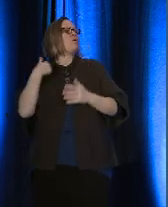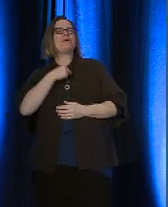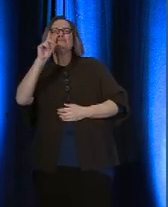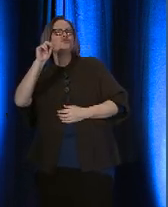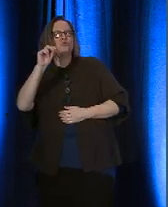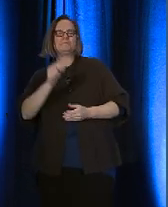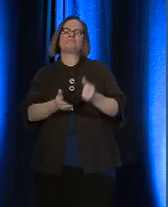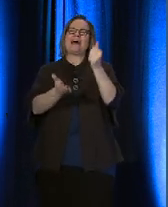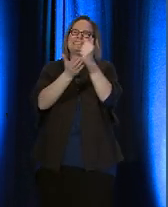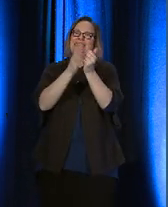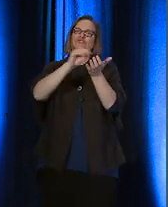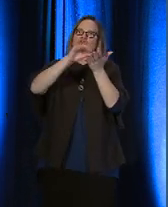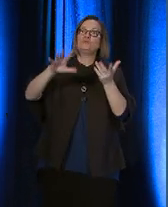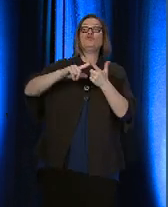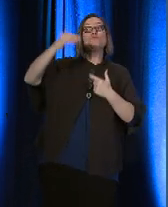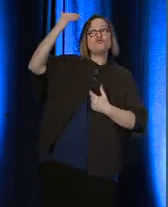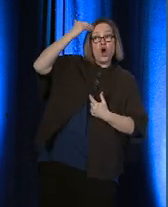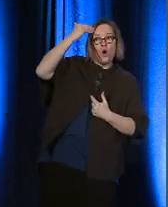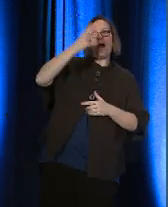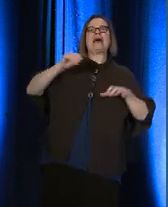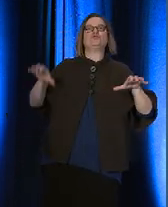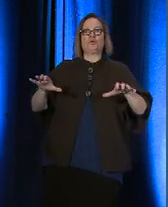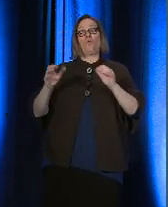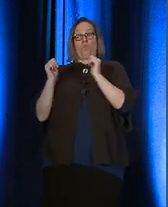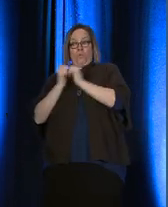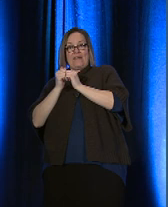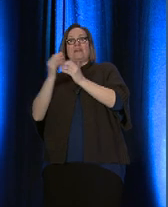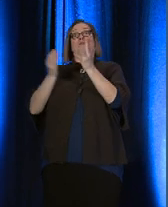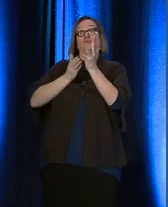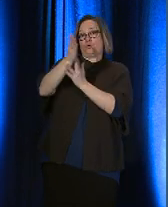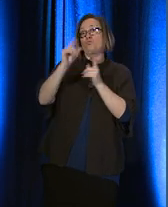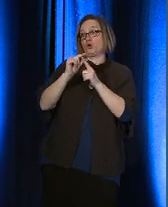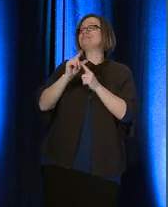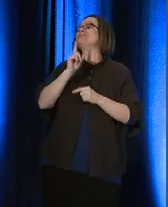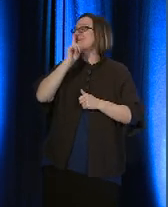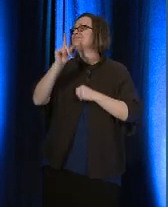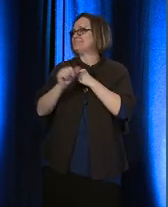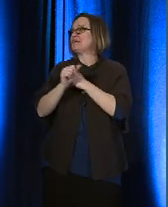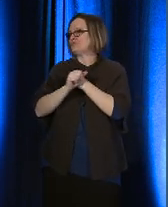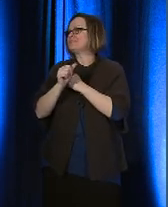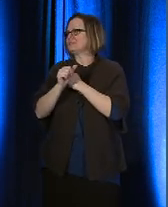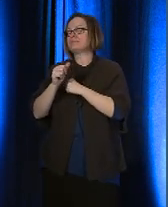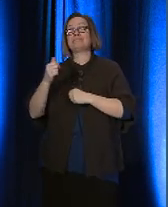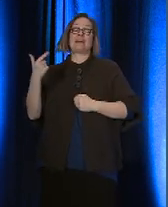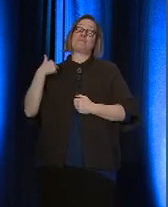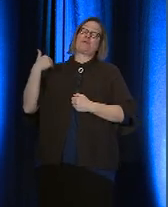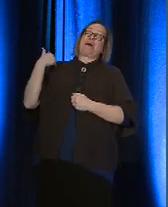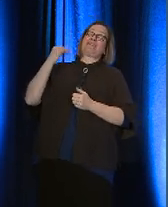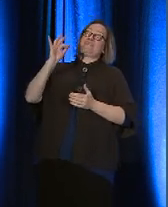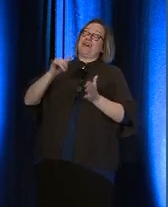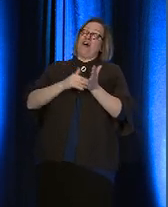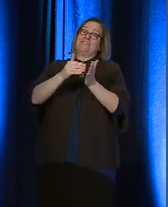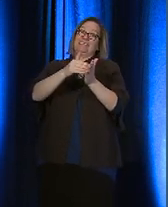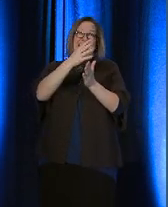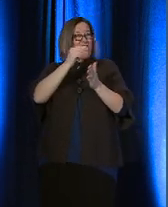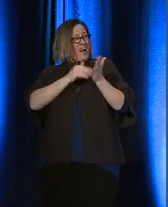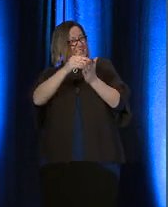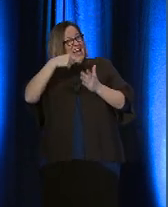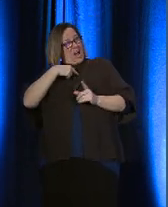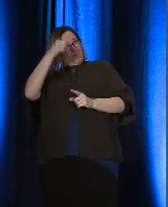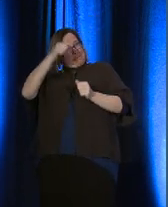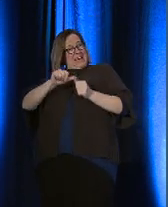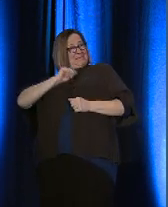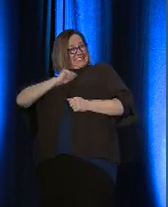students in knowing and doing, with and through words, is dangerous. I get reminded of that often, and I often remind myself